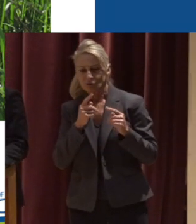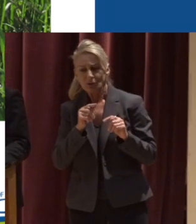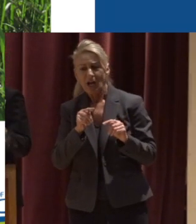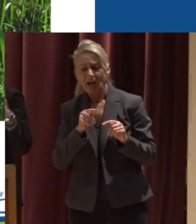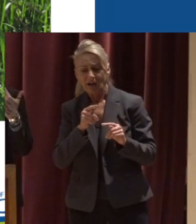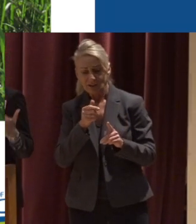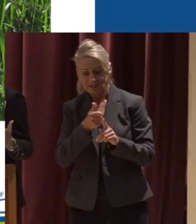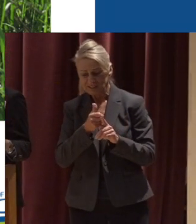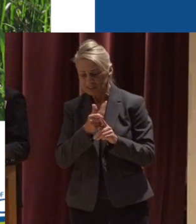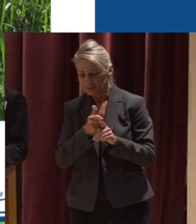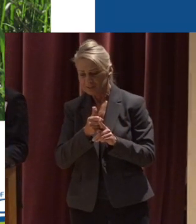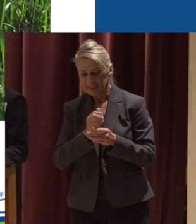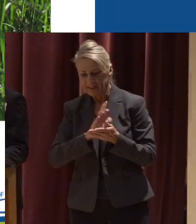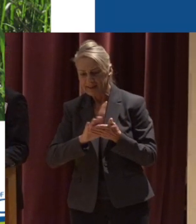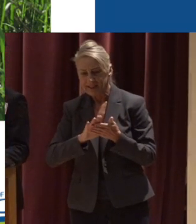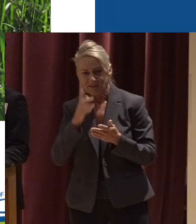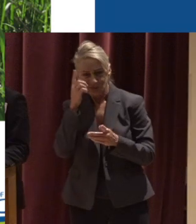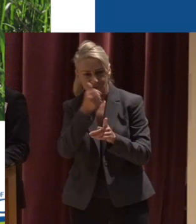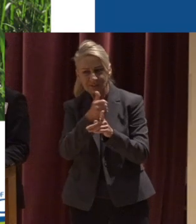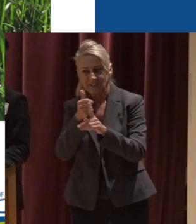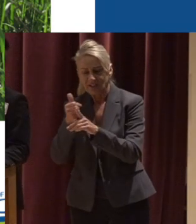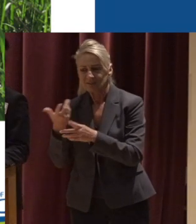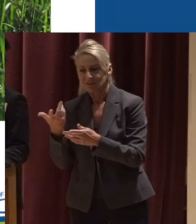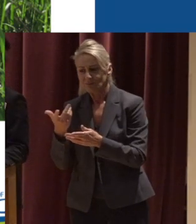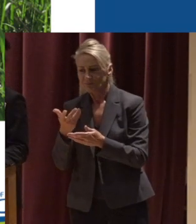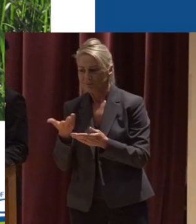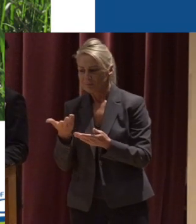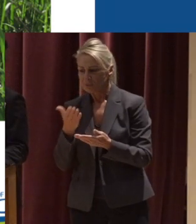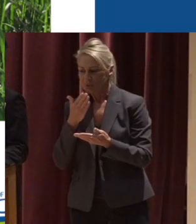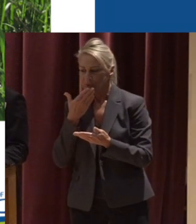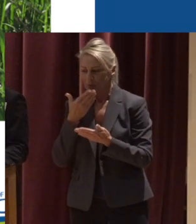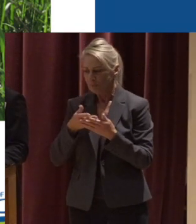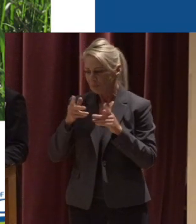up after yourself You know, everybody just try to be a good steward of the environment